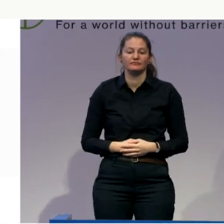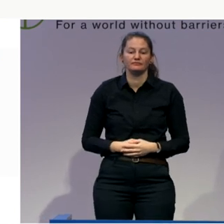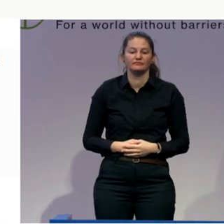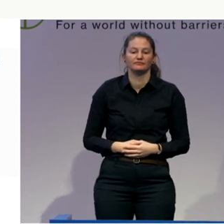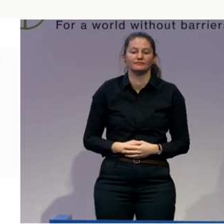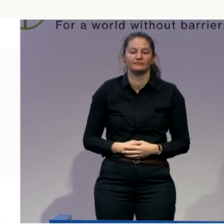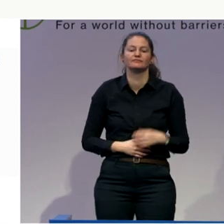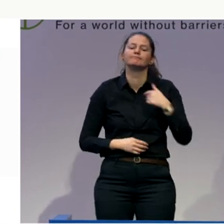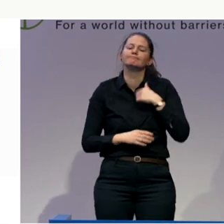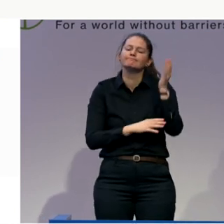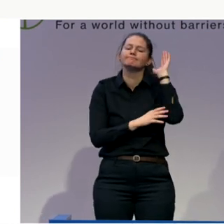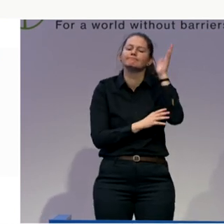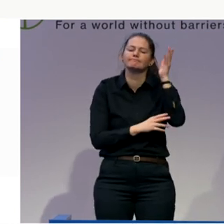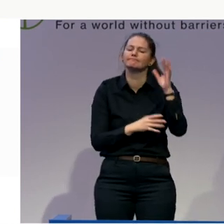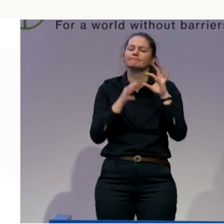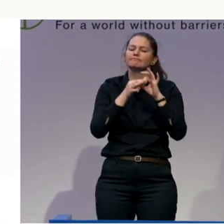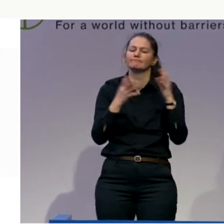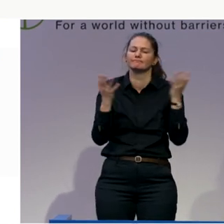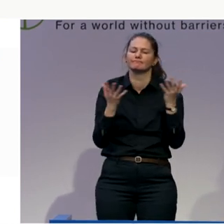We've recently completed